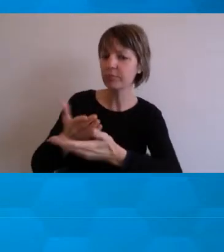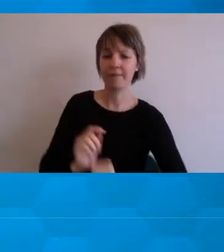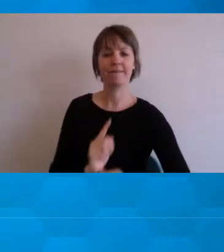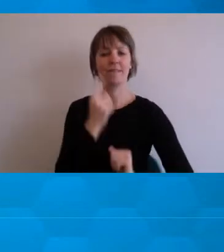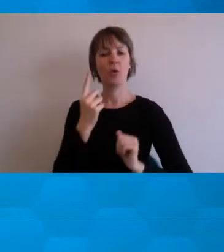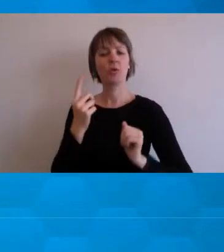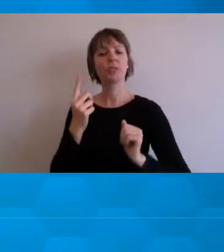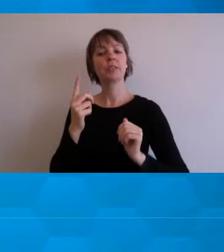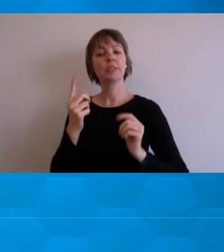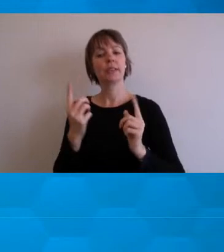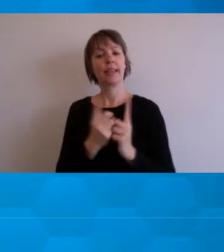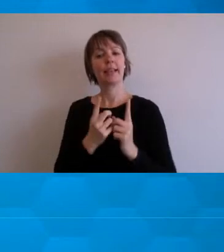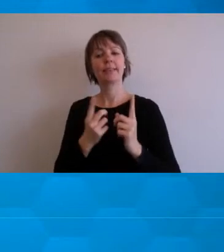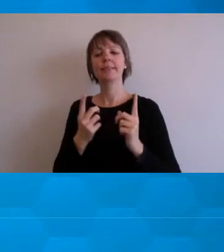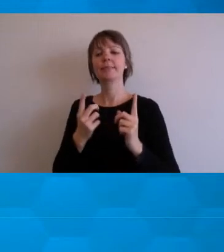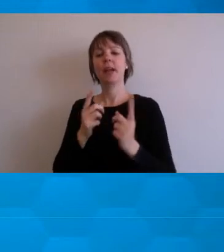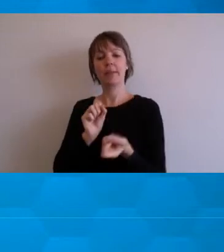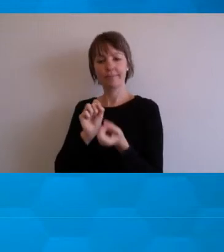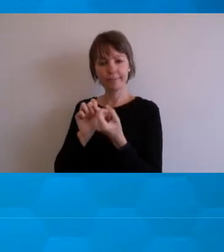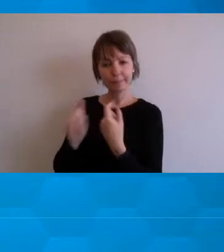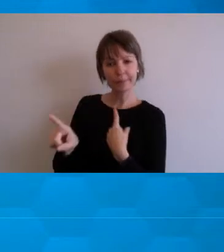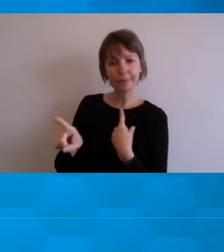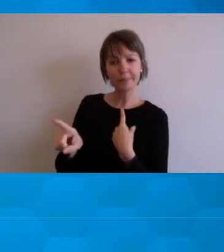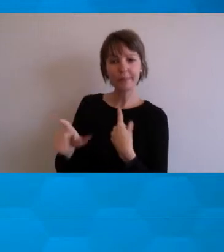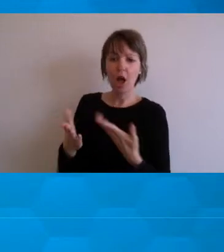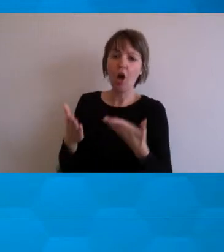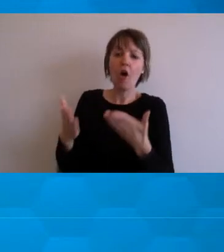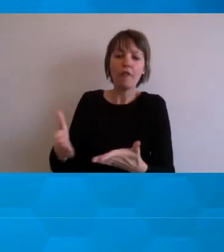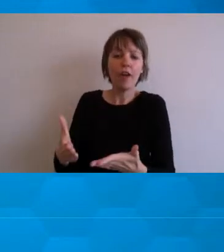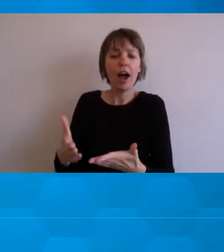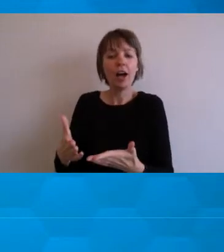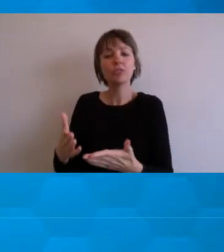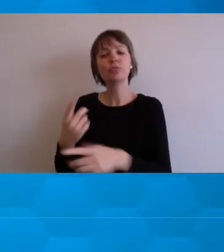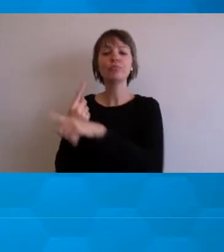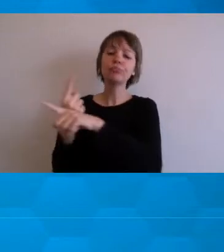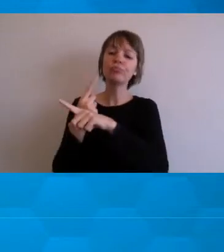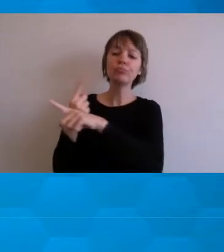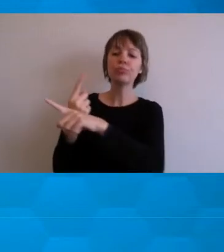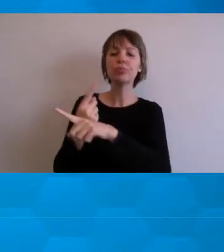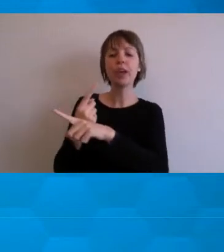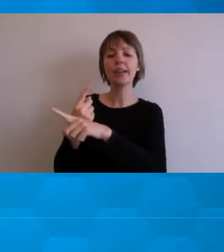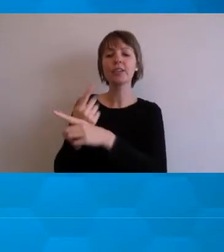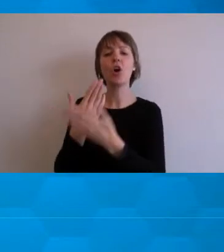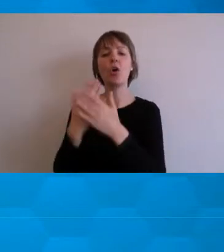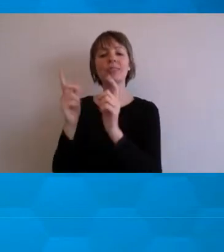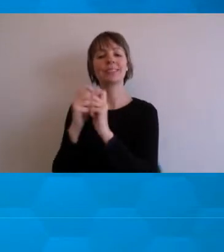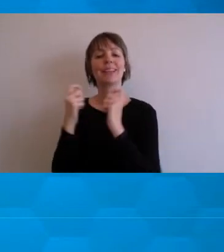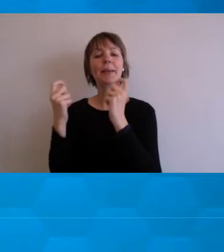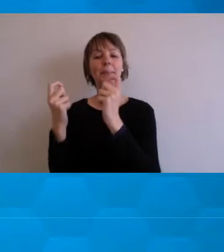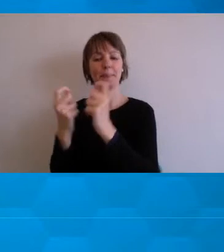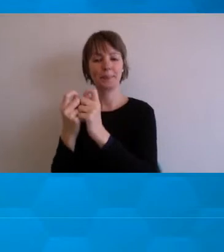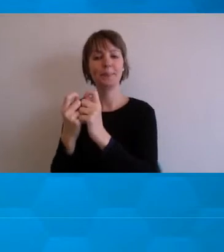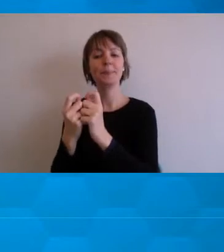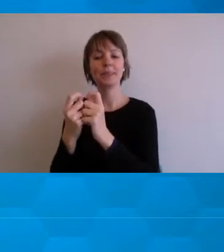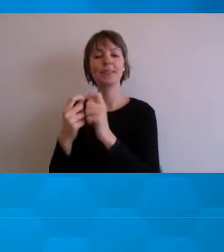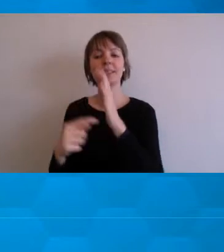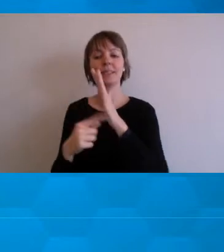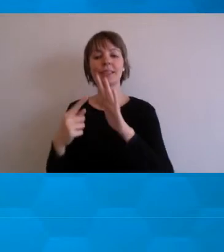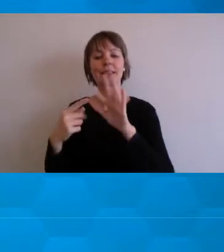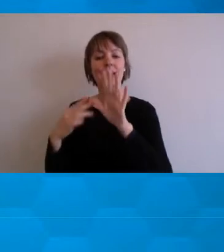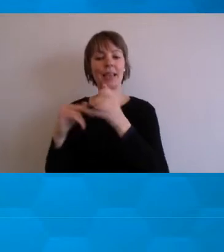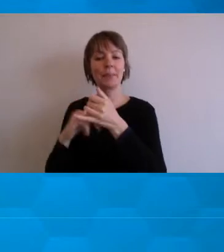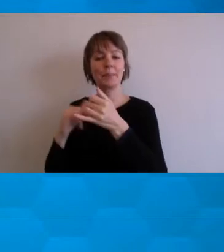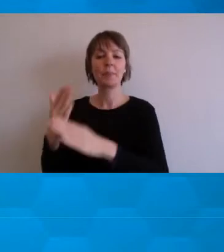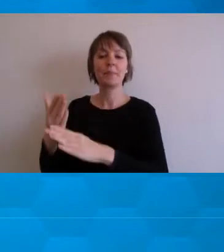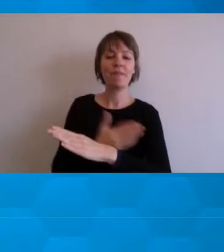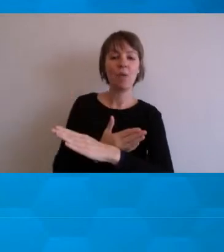that ends up in a, you know, a bit of a dialogue. I offer to have a chat on now via Teams or before or after class.